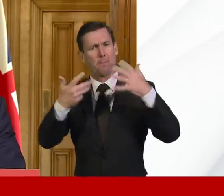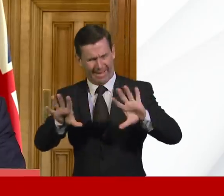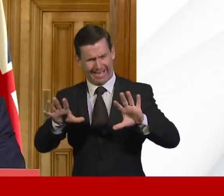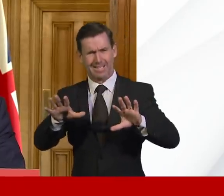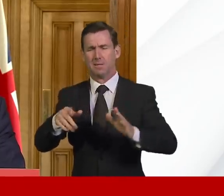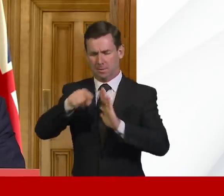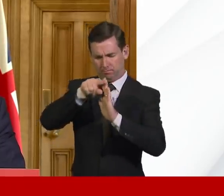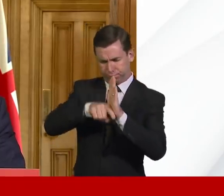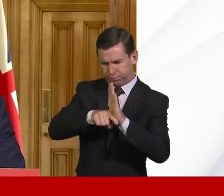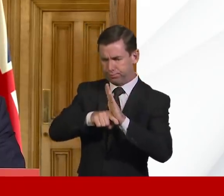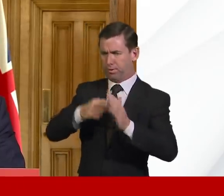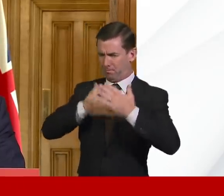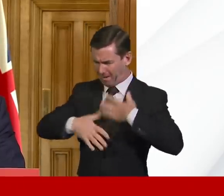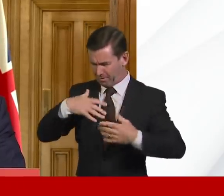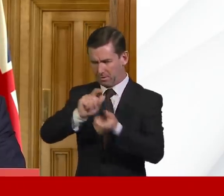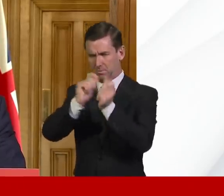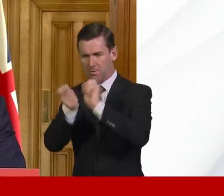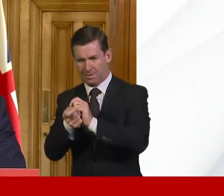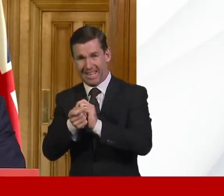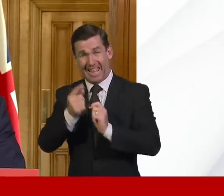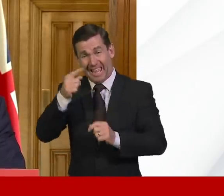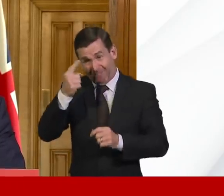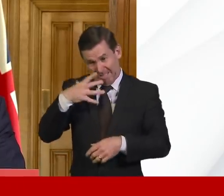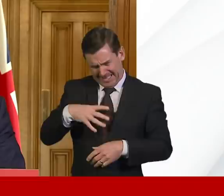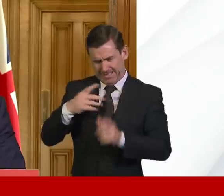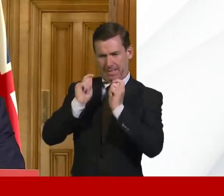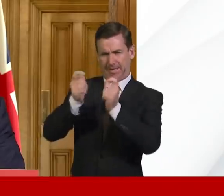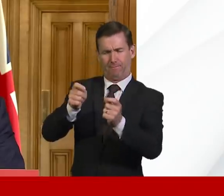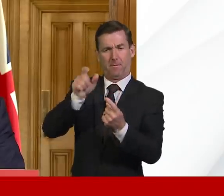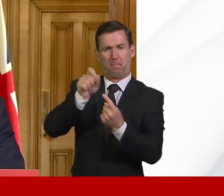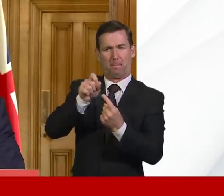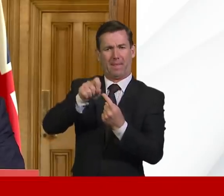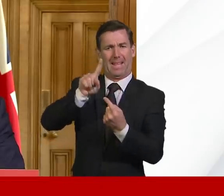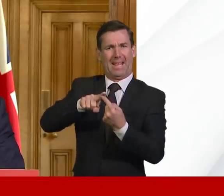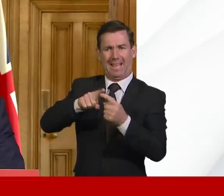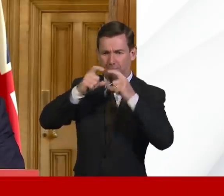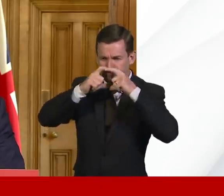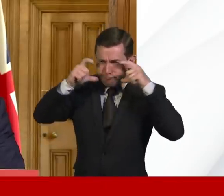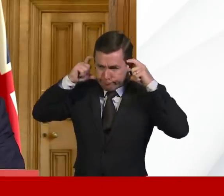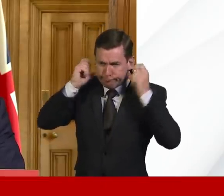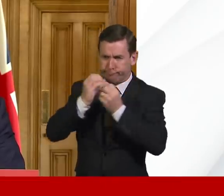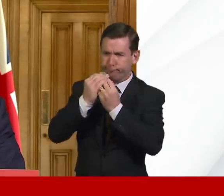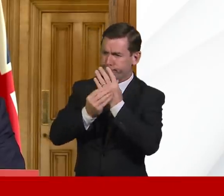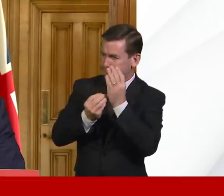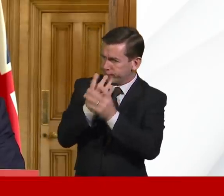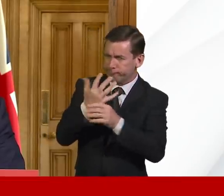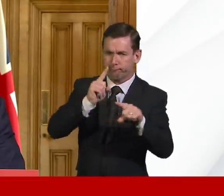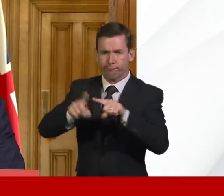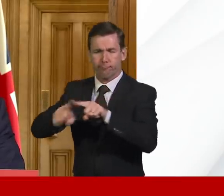required, they're issuing their staff with PPE. But if there are instances that people feel that